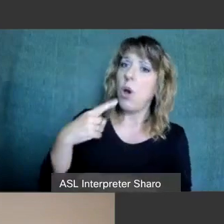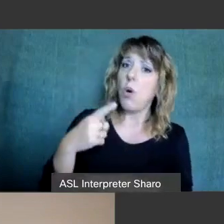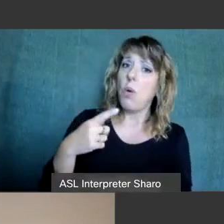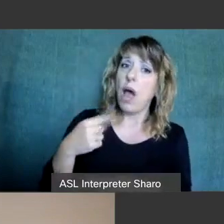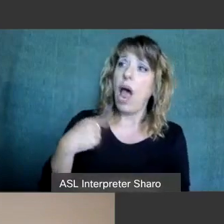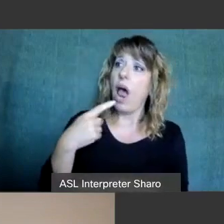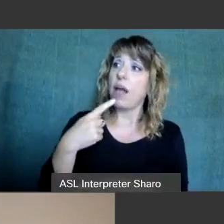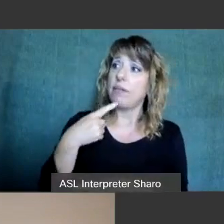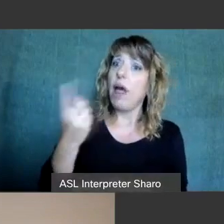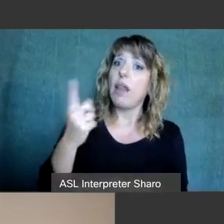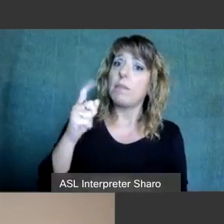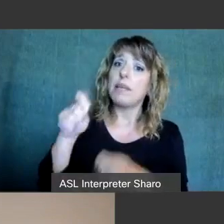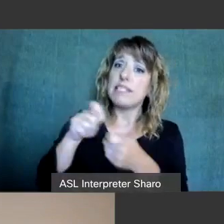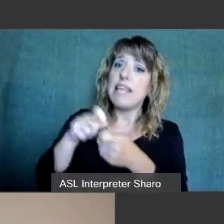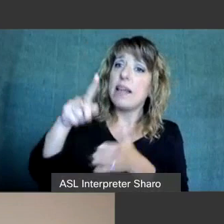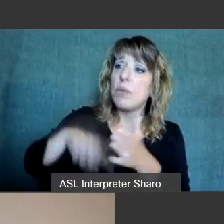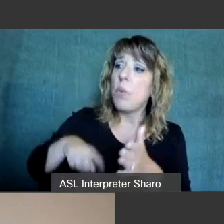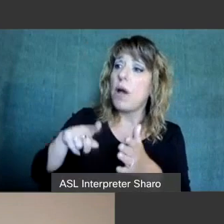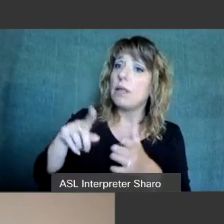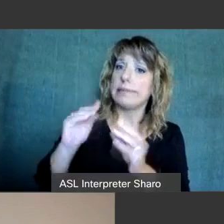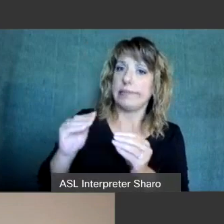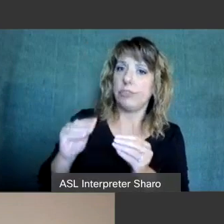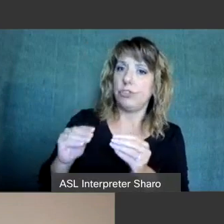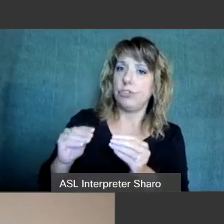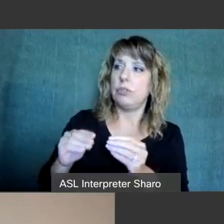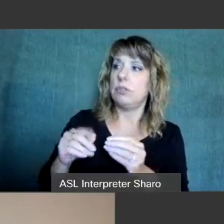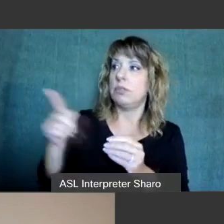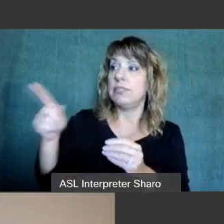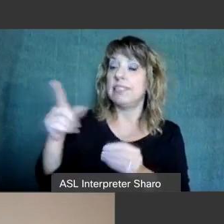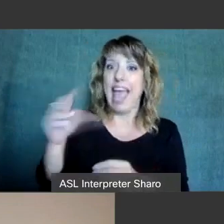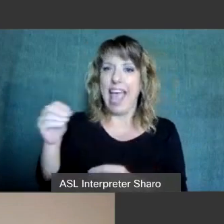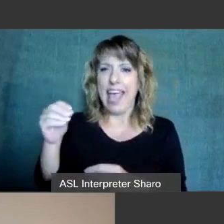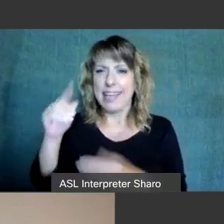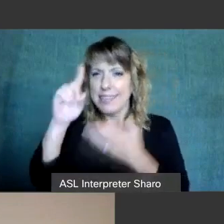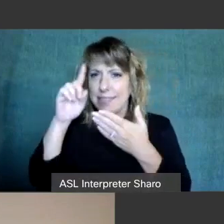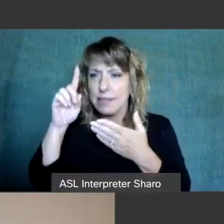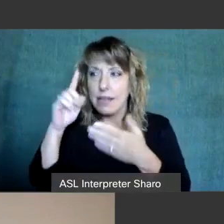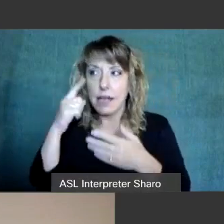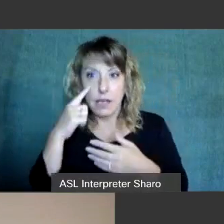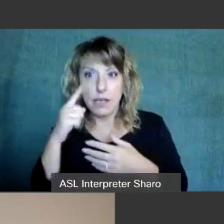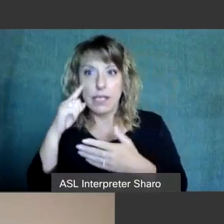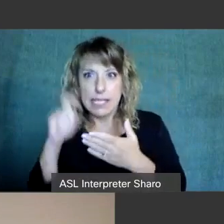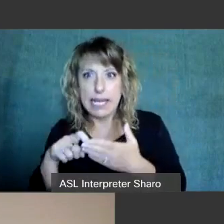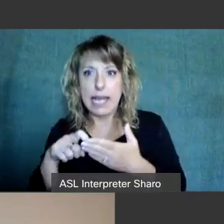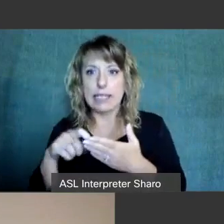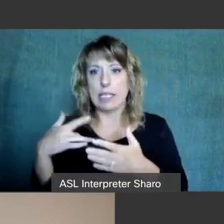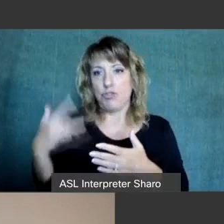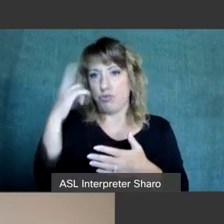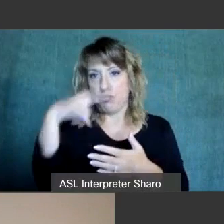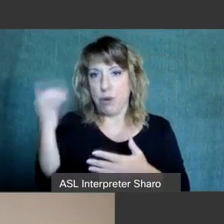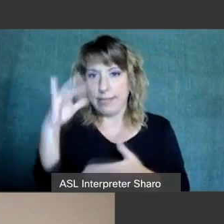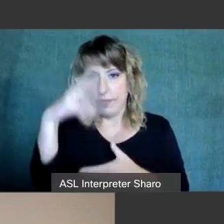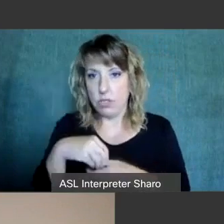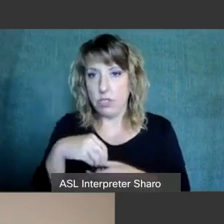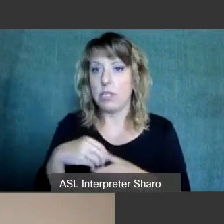teaching them. It's important to be trained in detecting if possible the traits of autism. Detecting whether a person